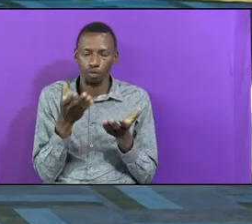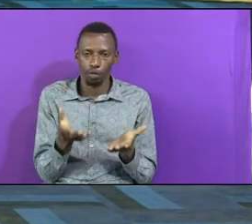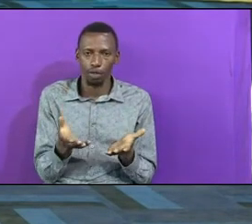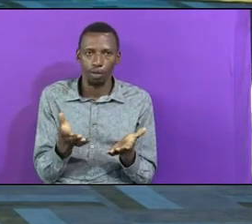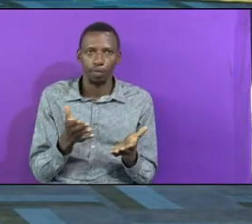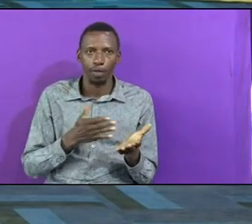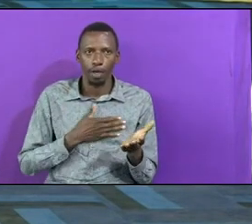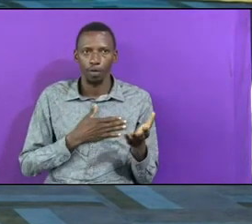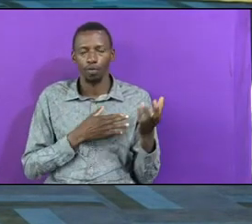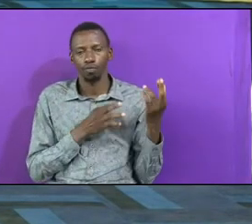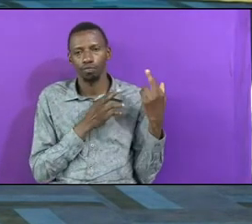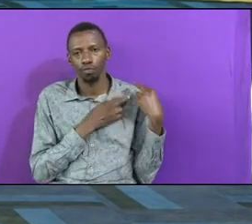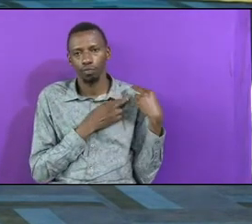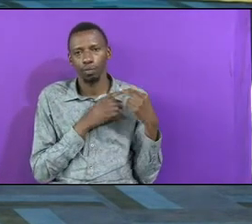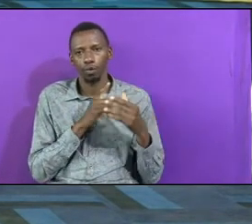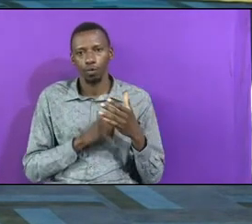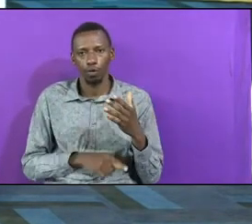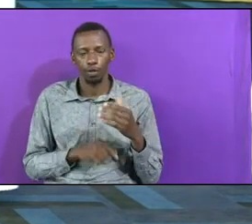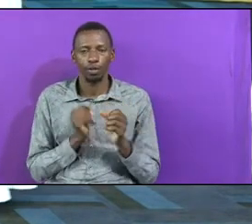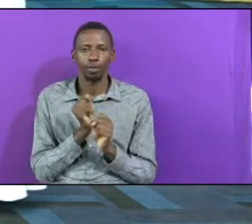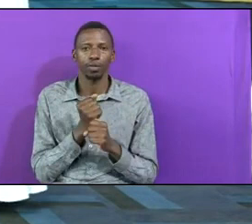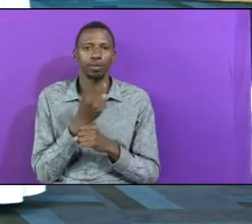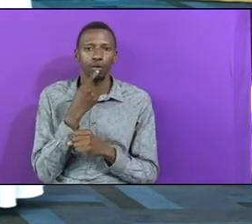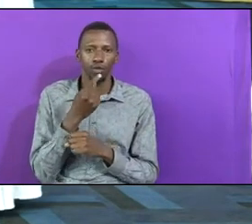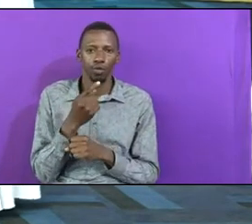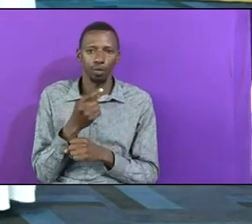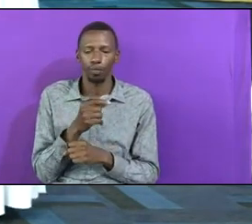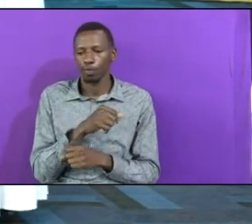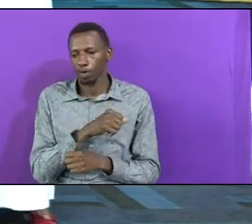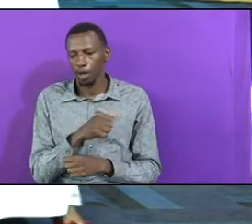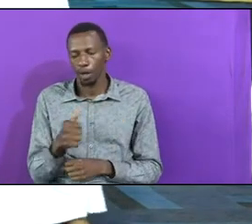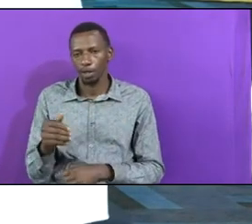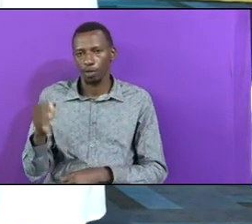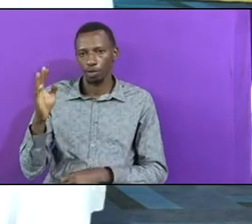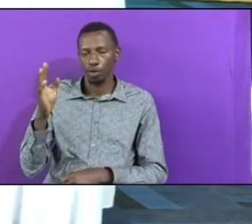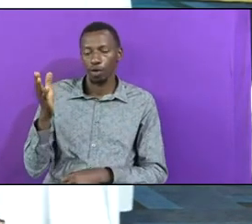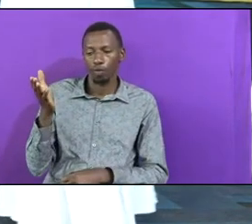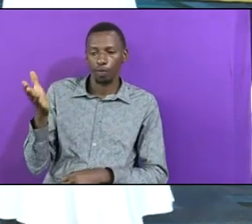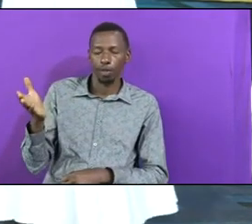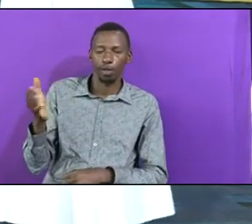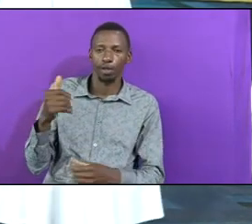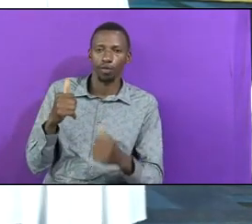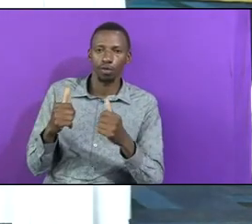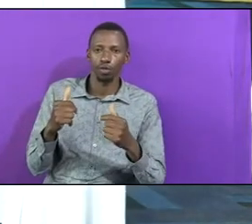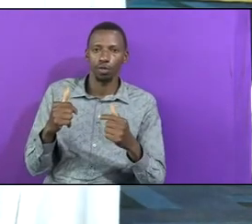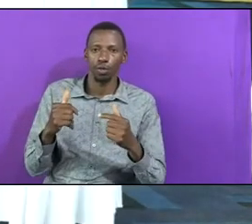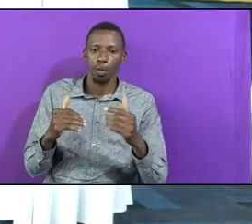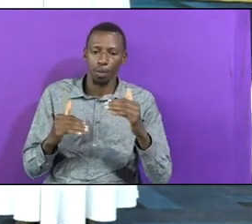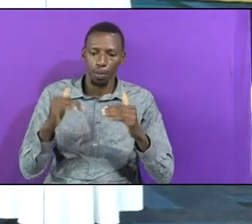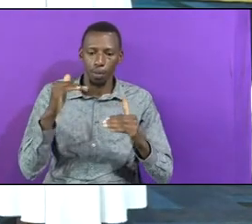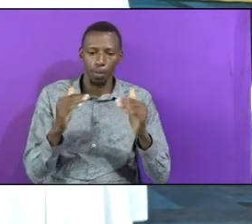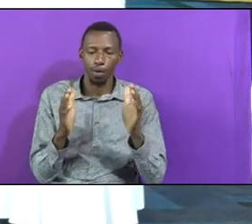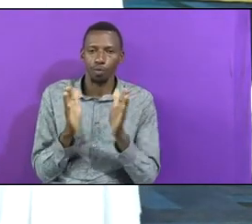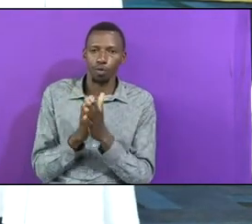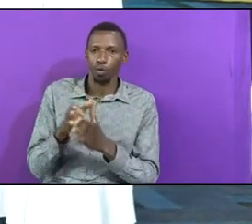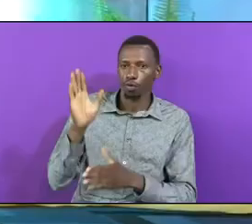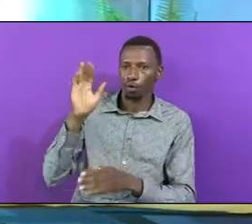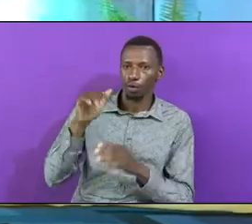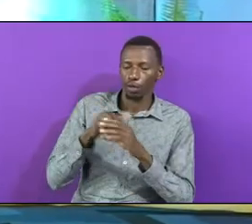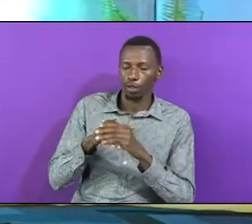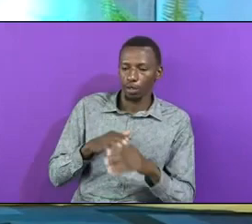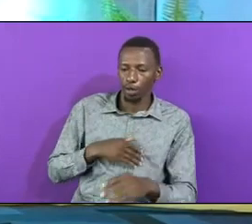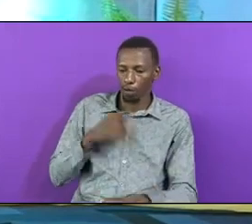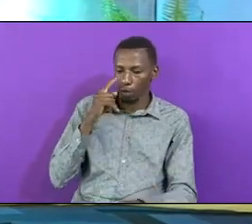Our Assignment Is To Make Sure That There Are No Other Gods That Are Competing With God In Our Homes In Jesus Name